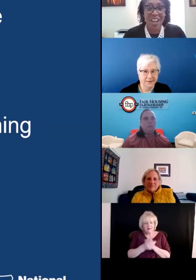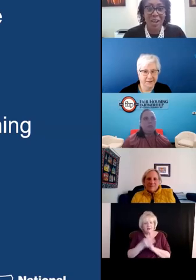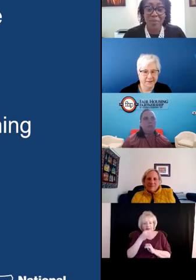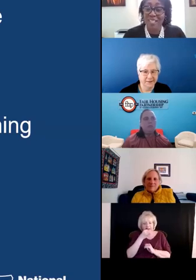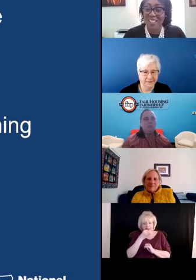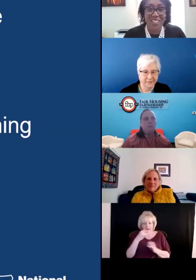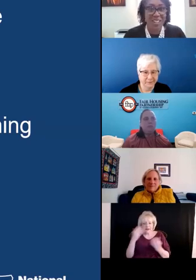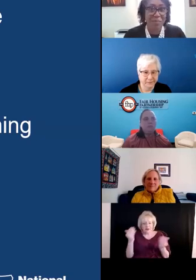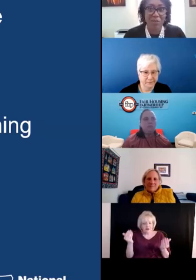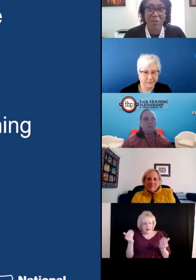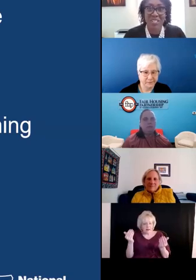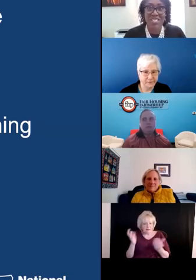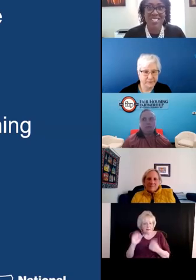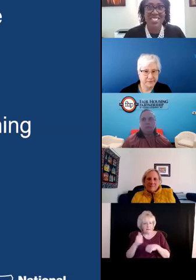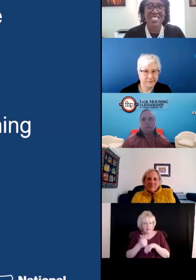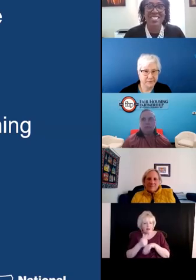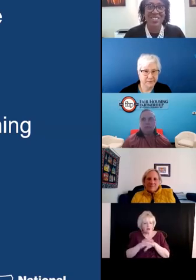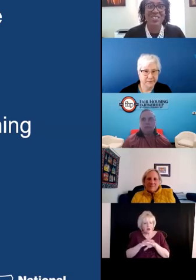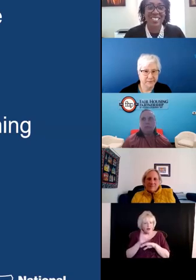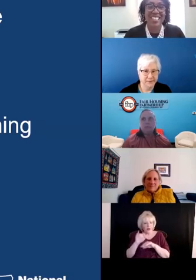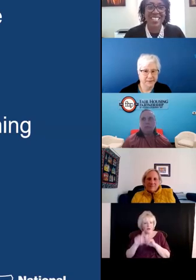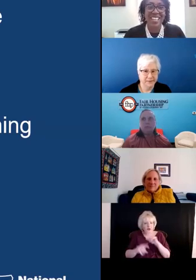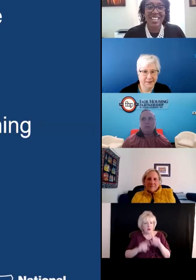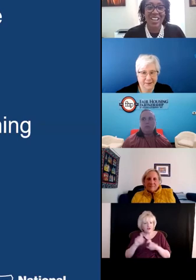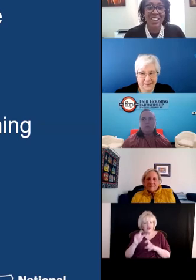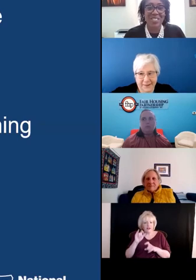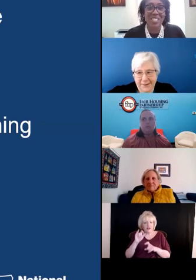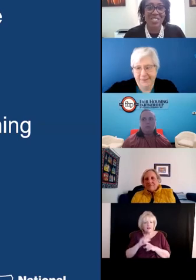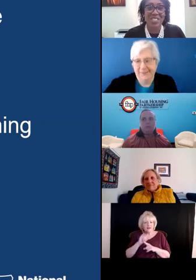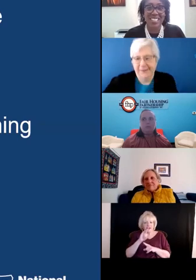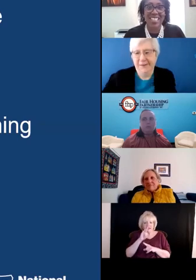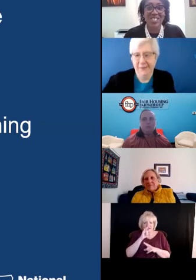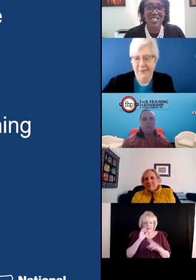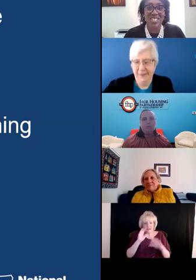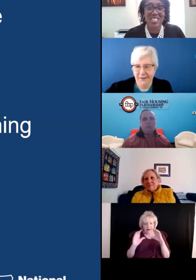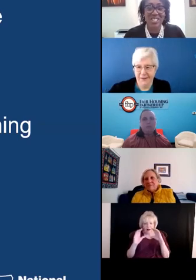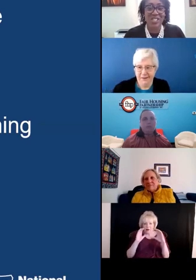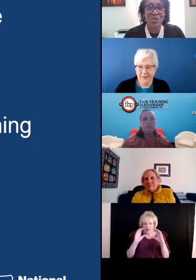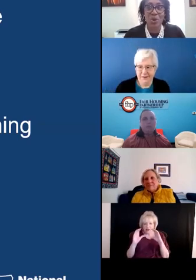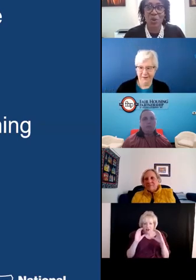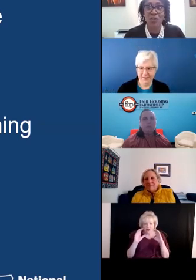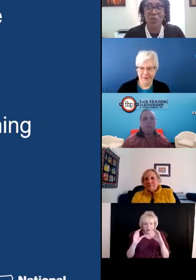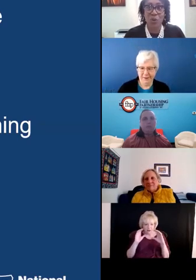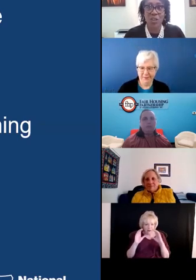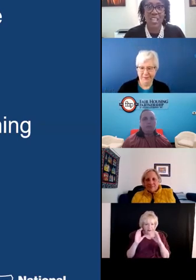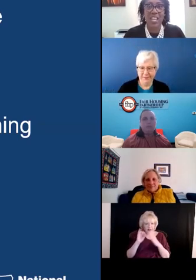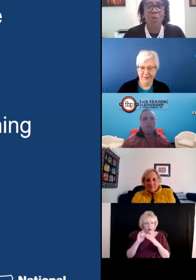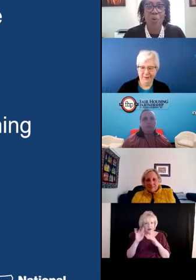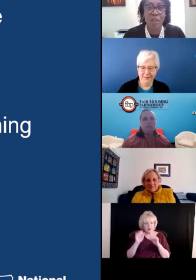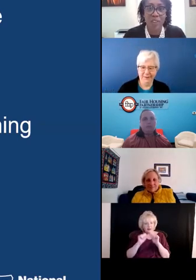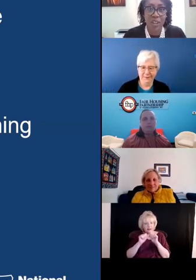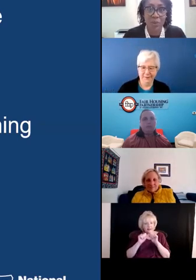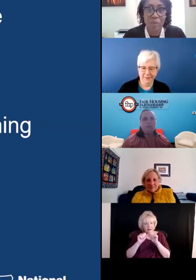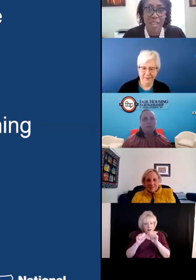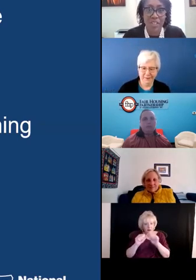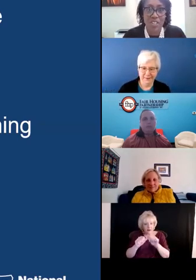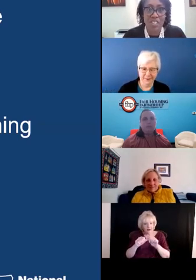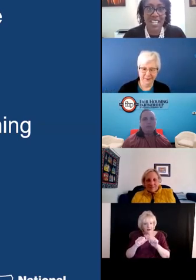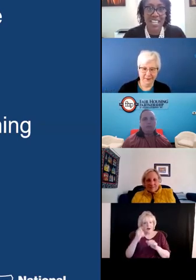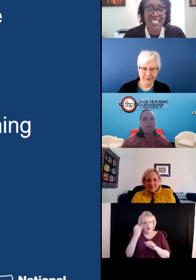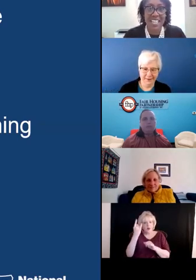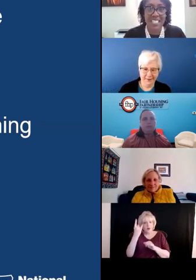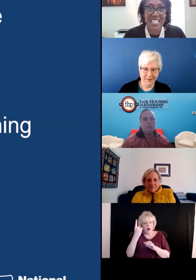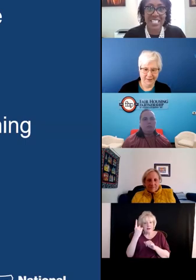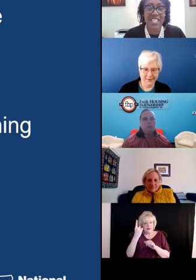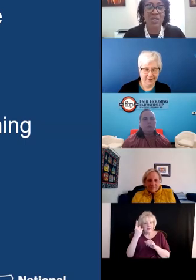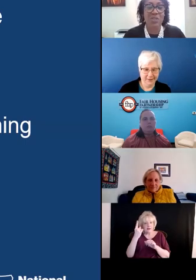um based on the number of questions this is certainly a conversation that should continue going forward one final reminder to